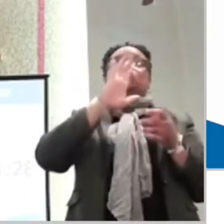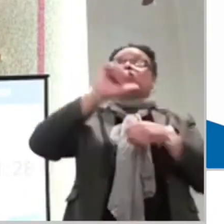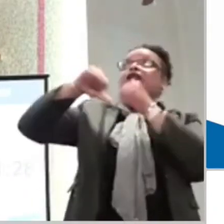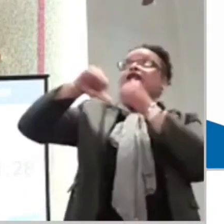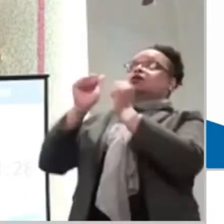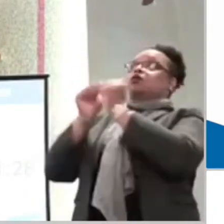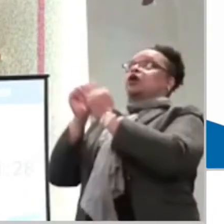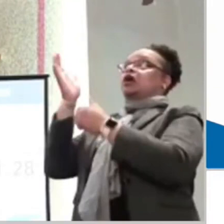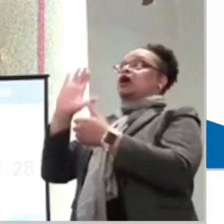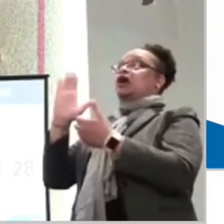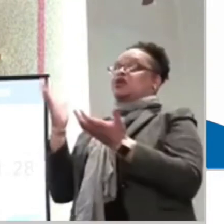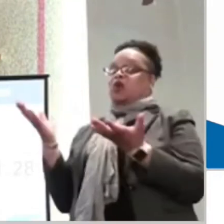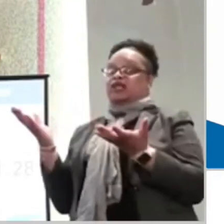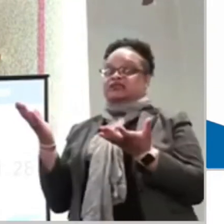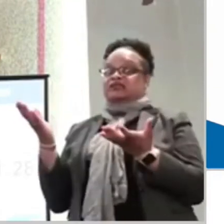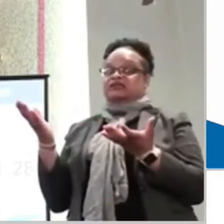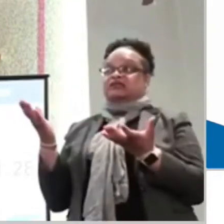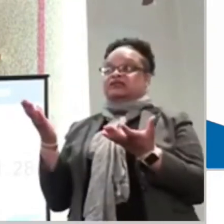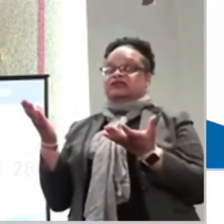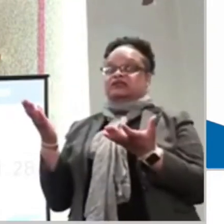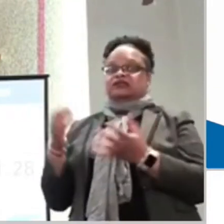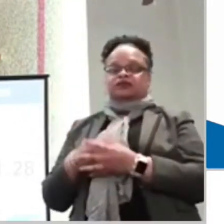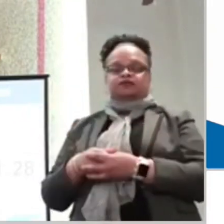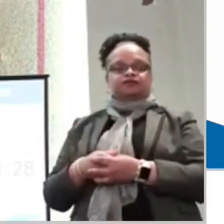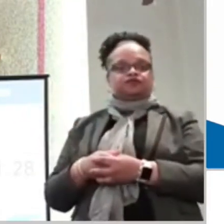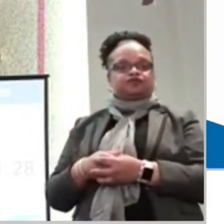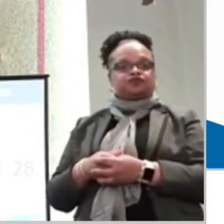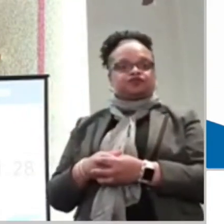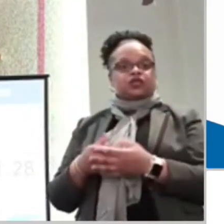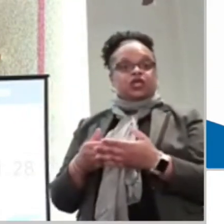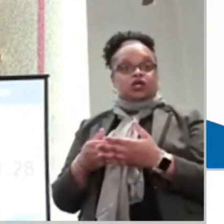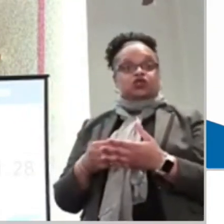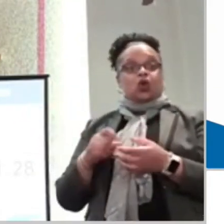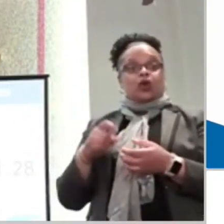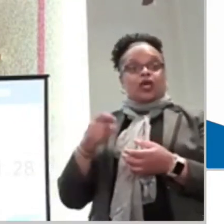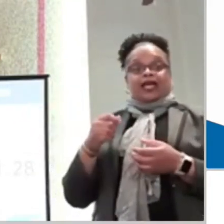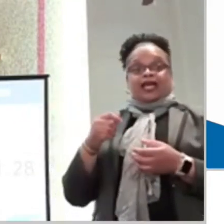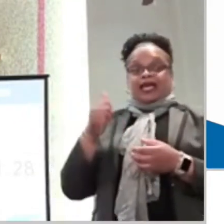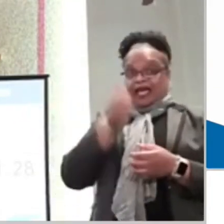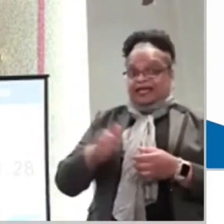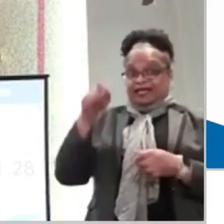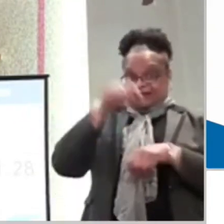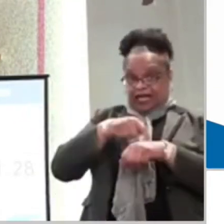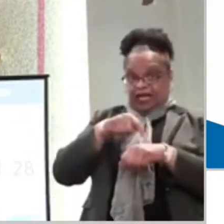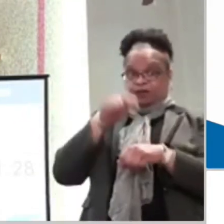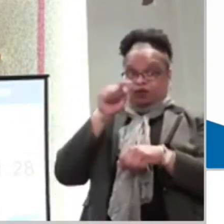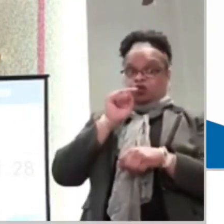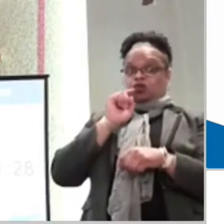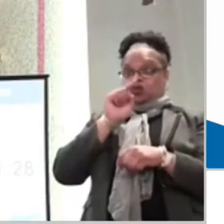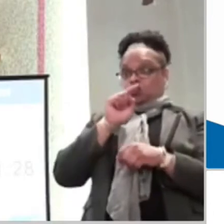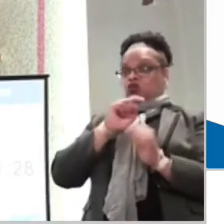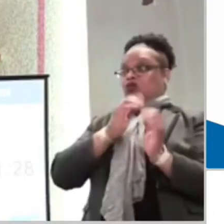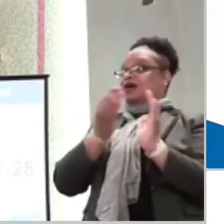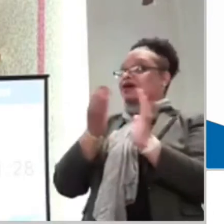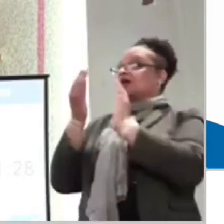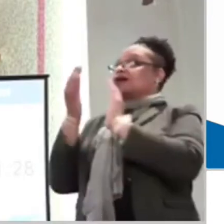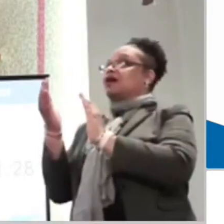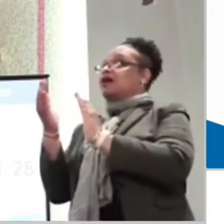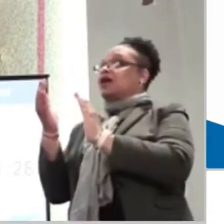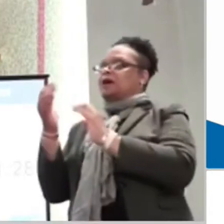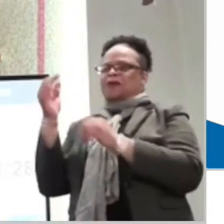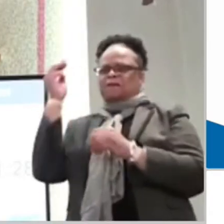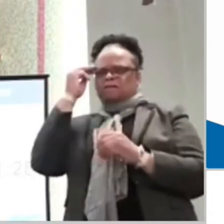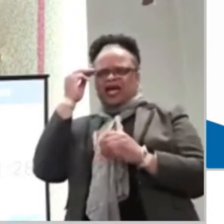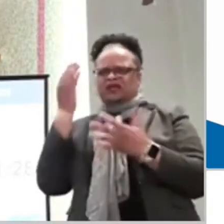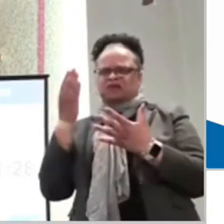before approaching God. It must be stated that any time you come with less than the loftiest thoughts of the